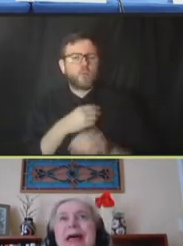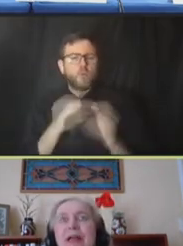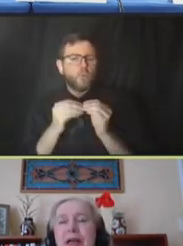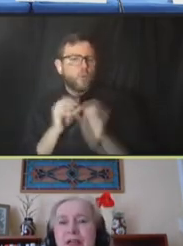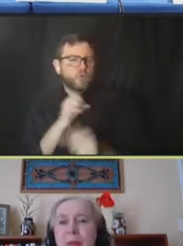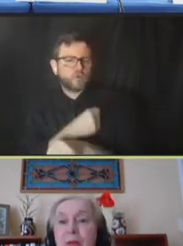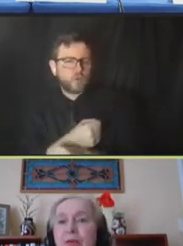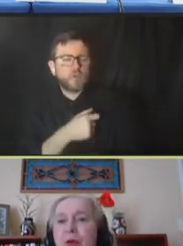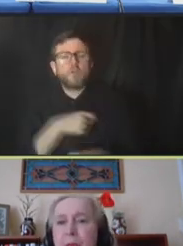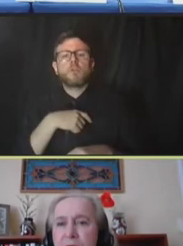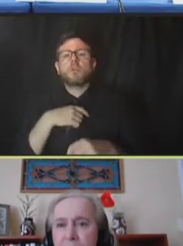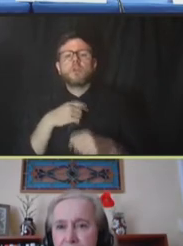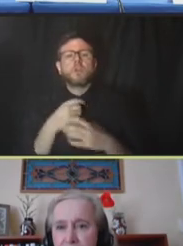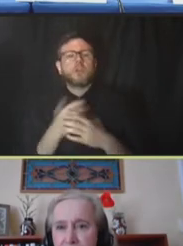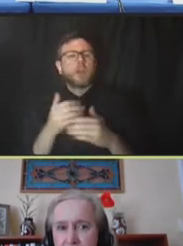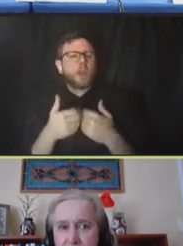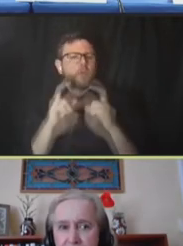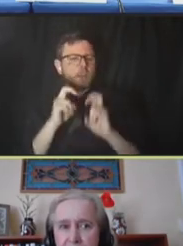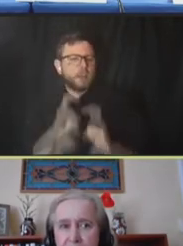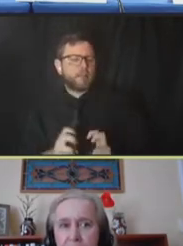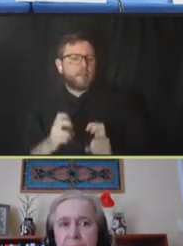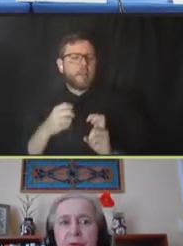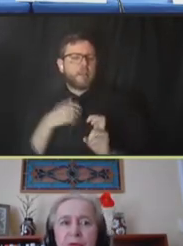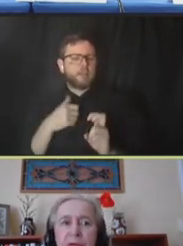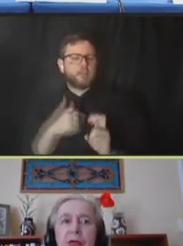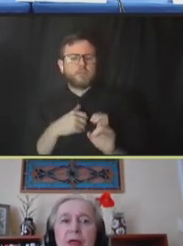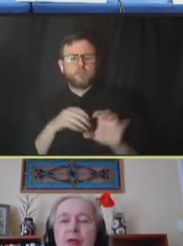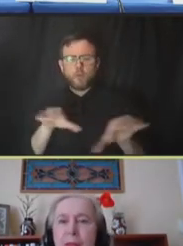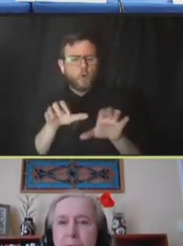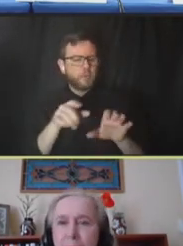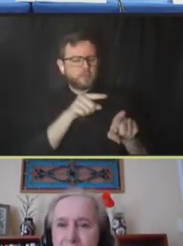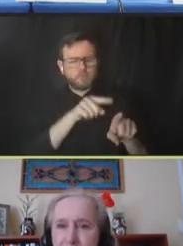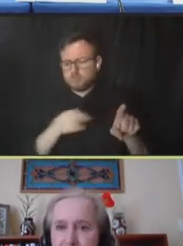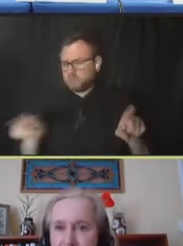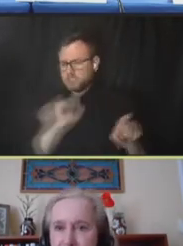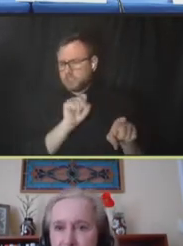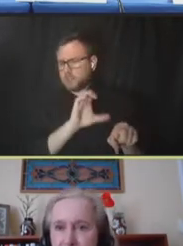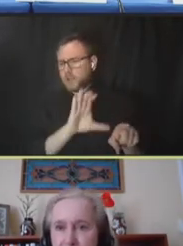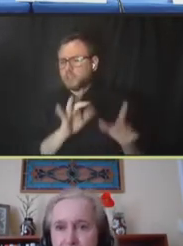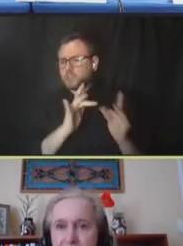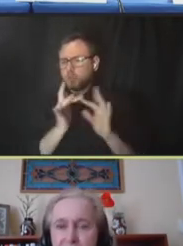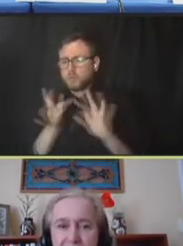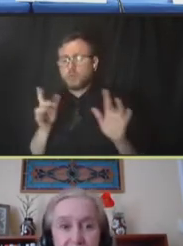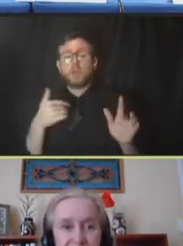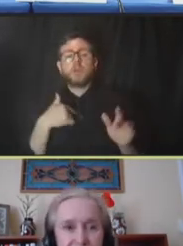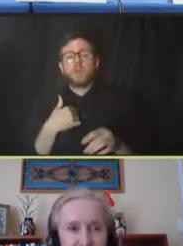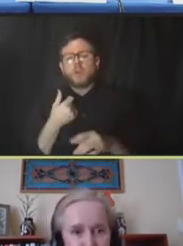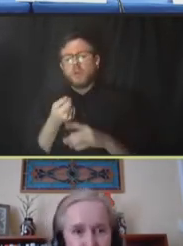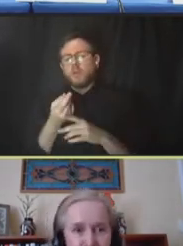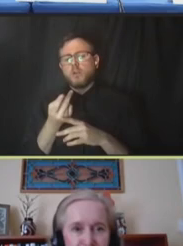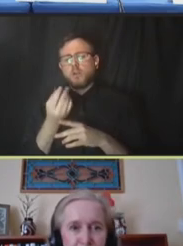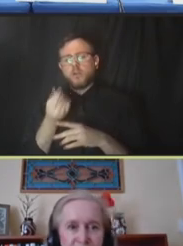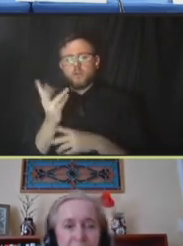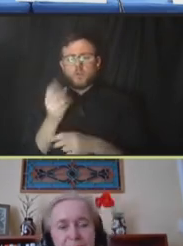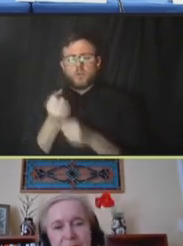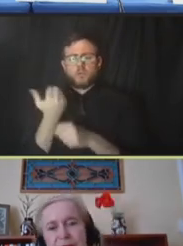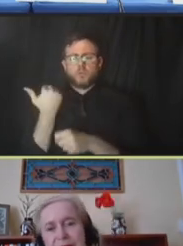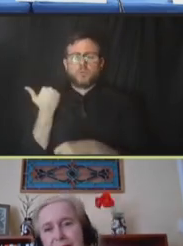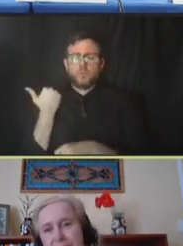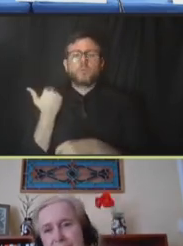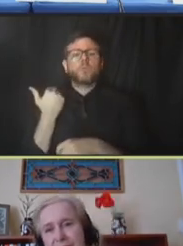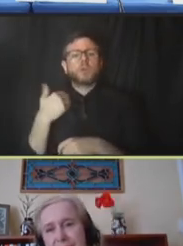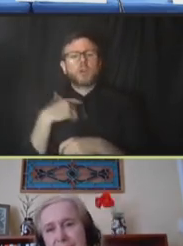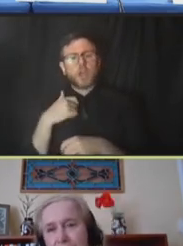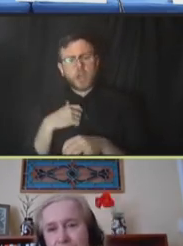analyze the performance of our supply chain networks? A couple of years ago, I wrote a book that I co-authored with Patrick